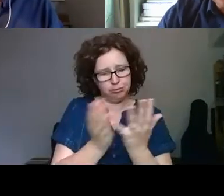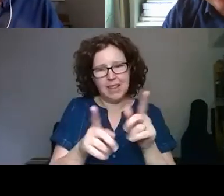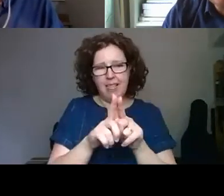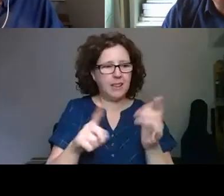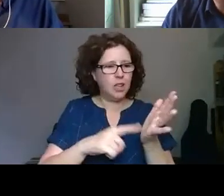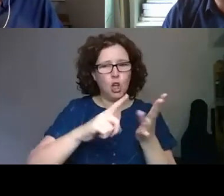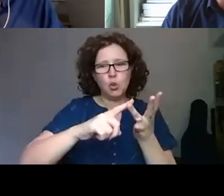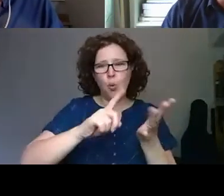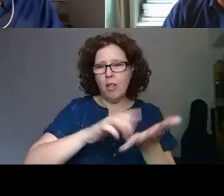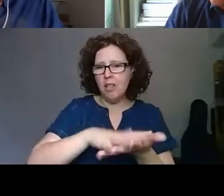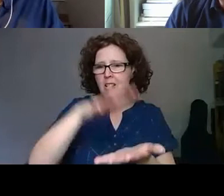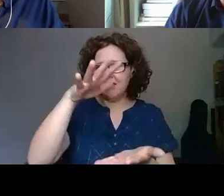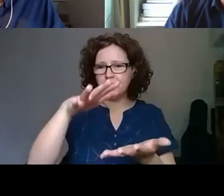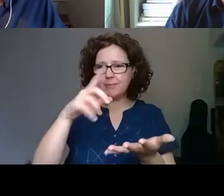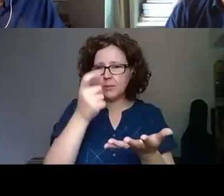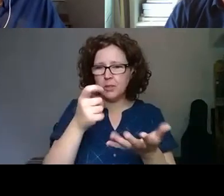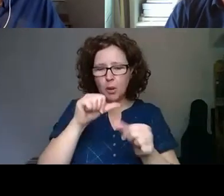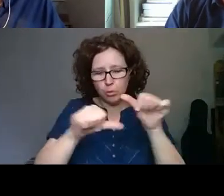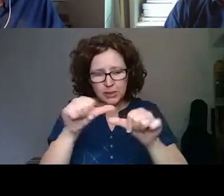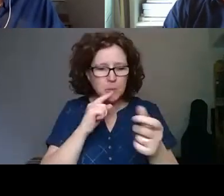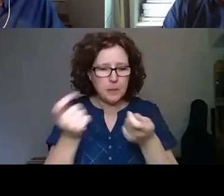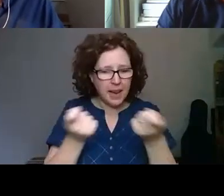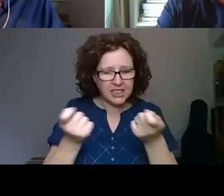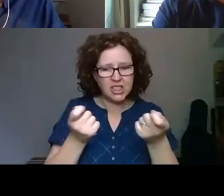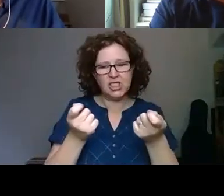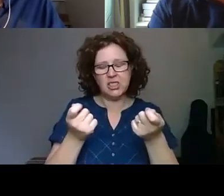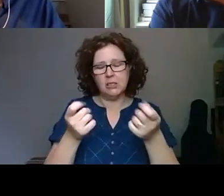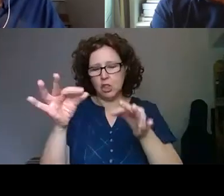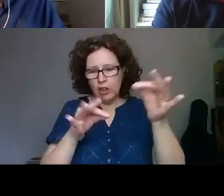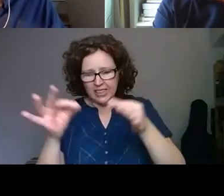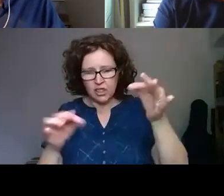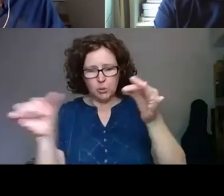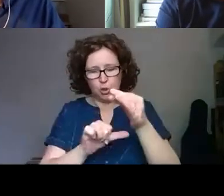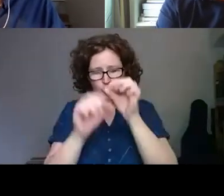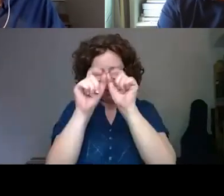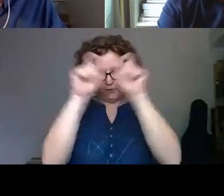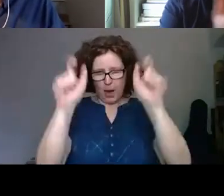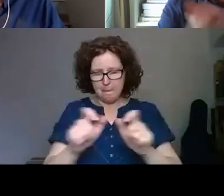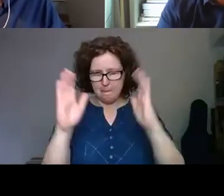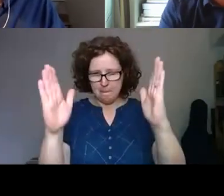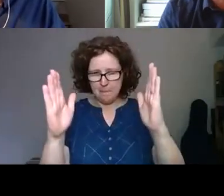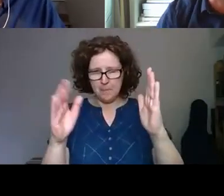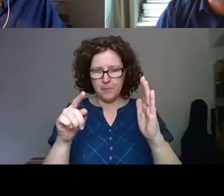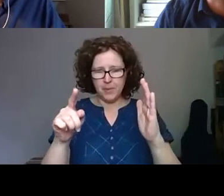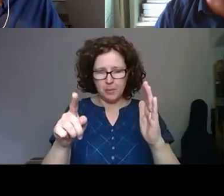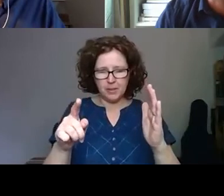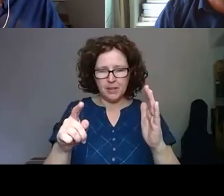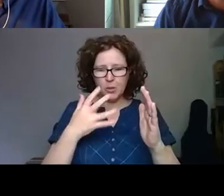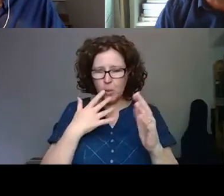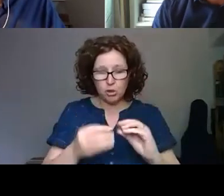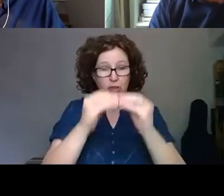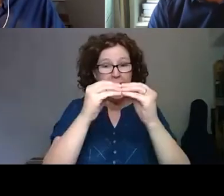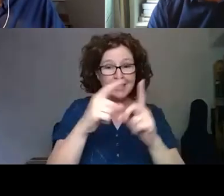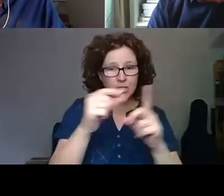we manage and a strategy we frame. But as things we create, we create digital things and those digital experiences.